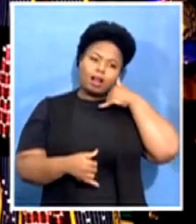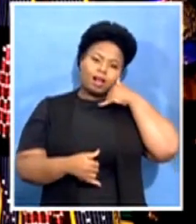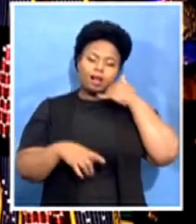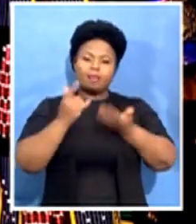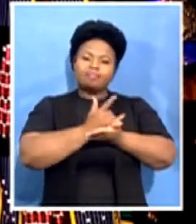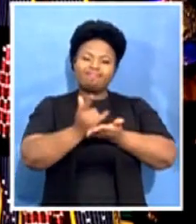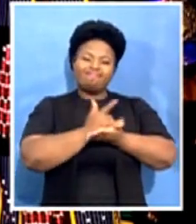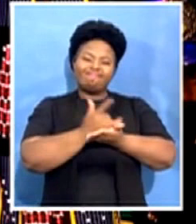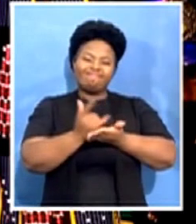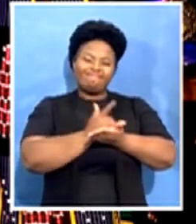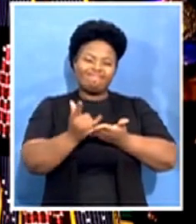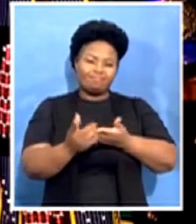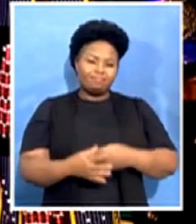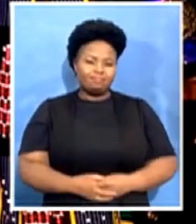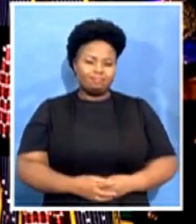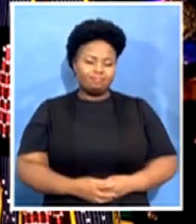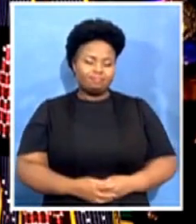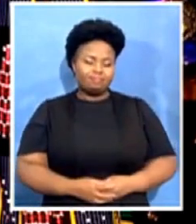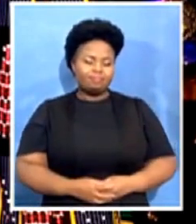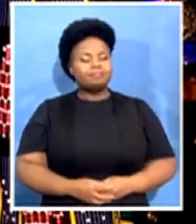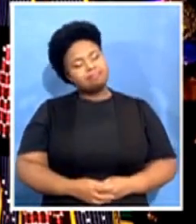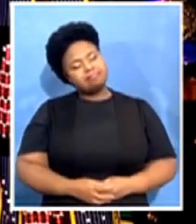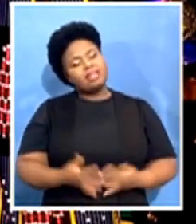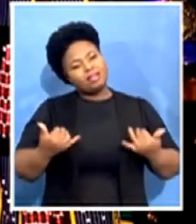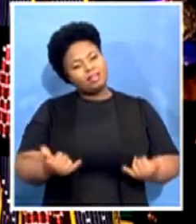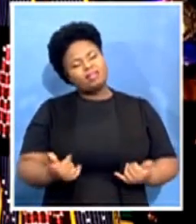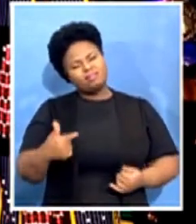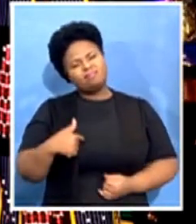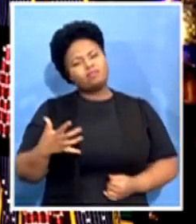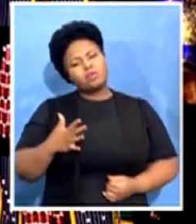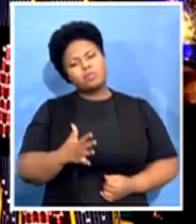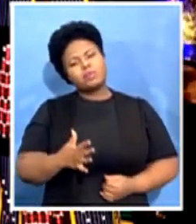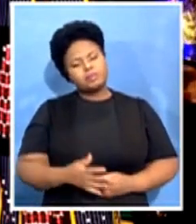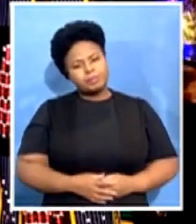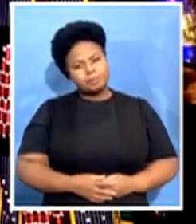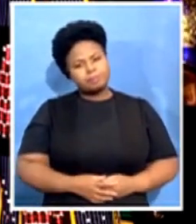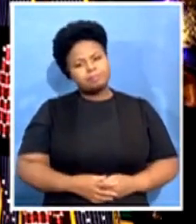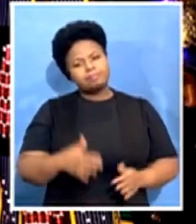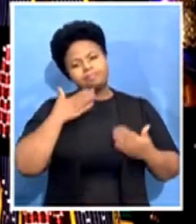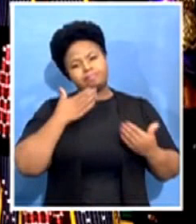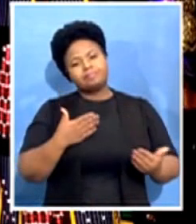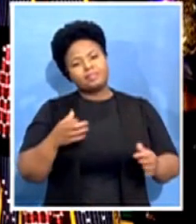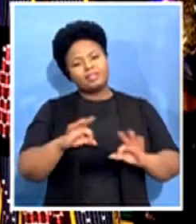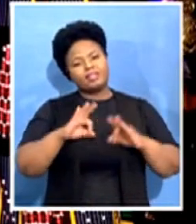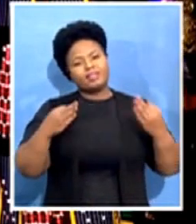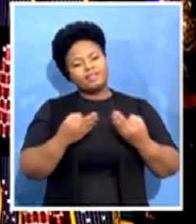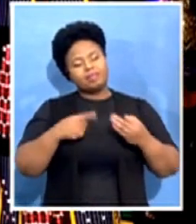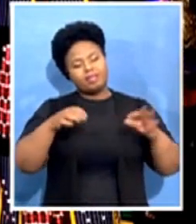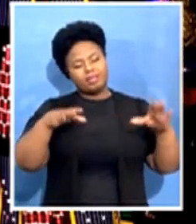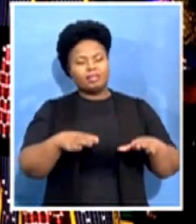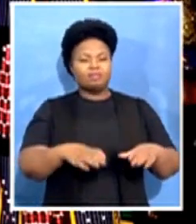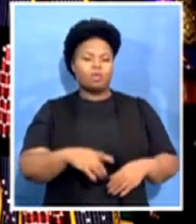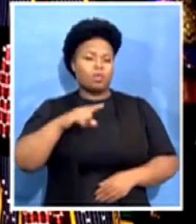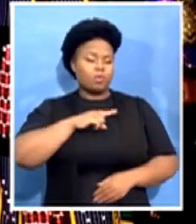And at this point I want to thank the family for really doing what she